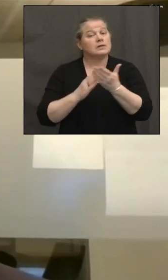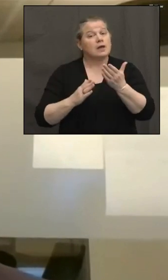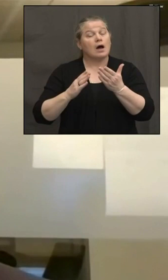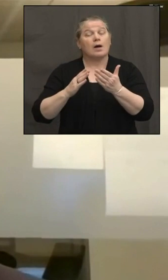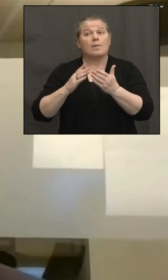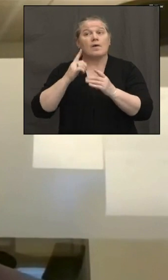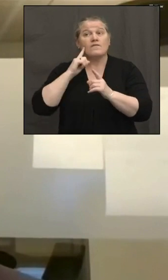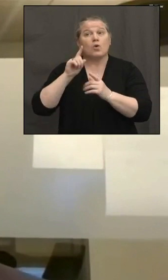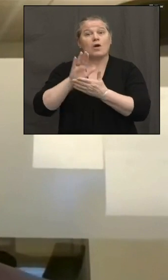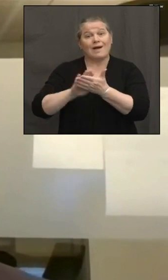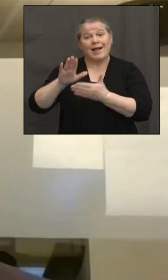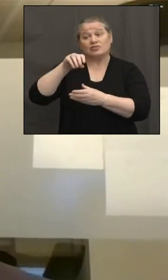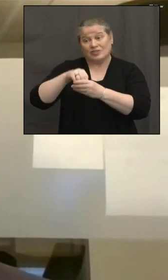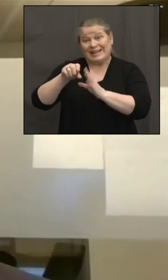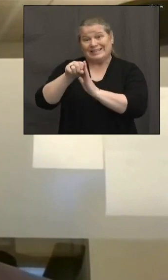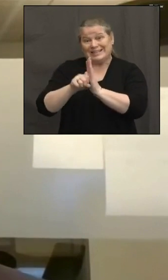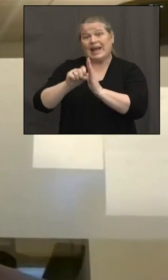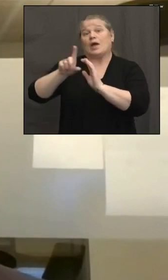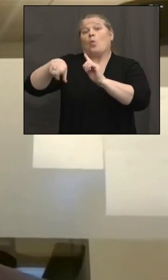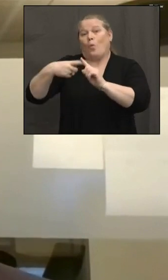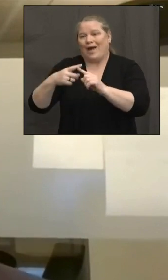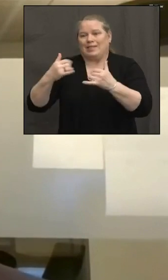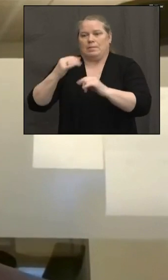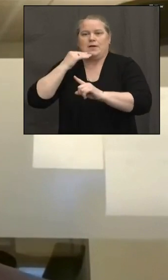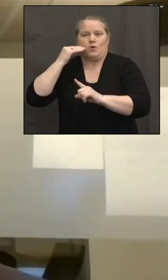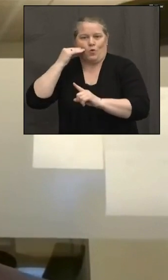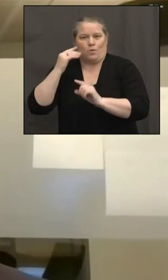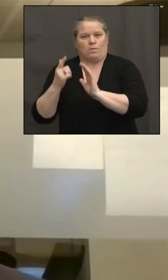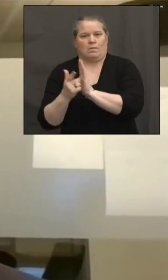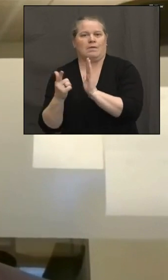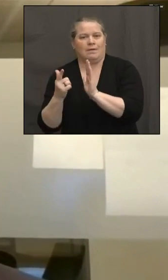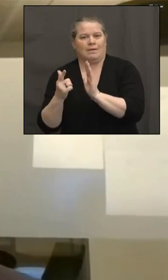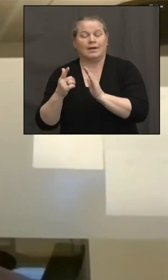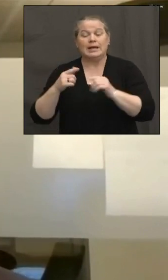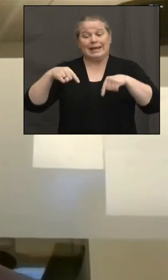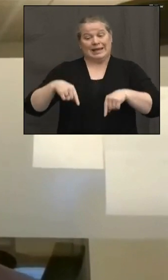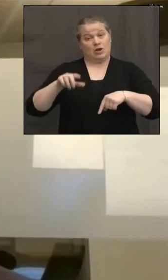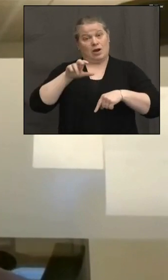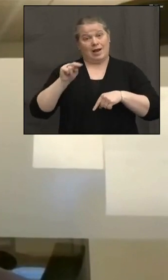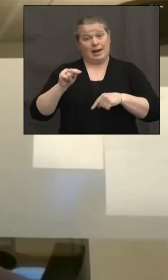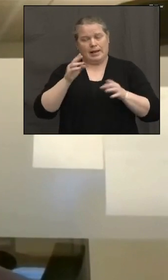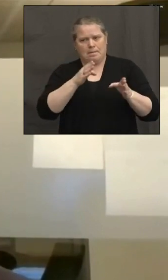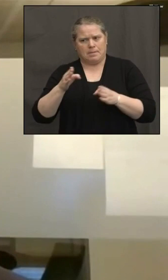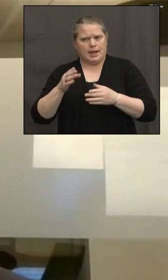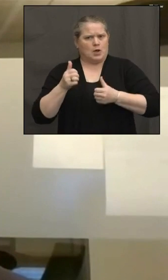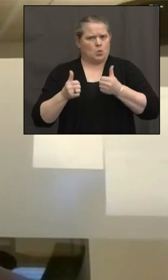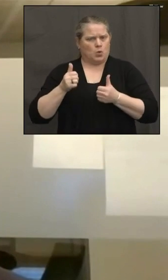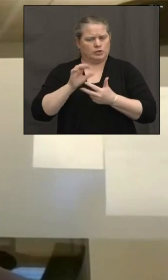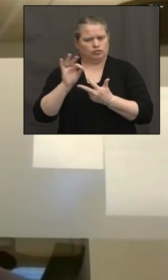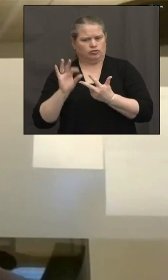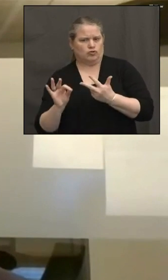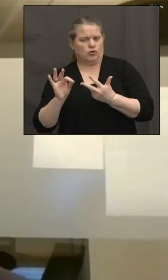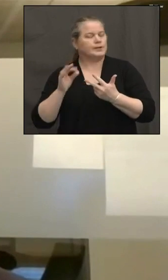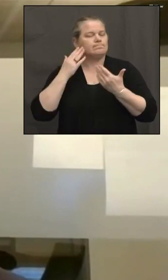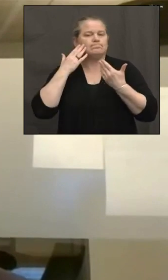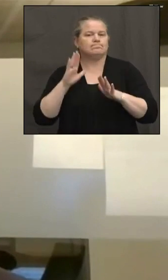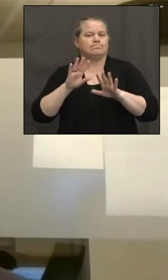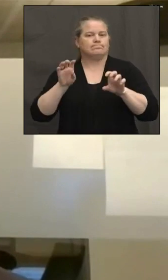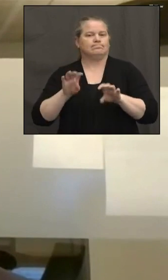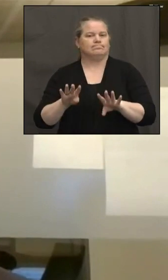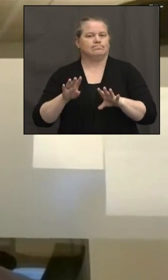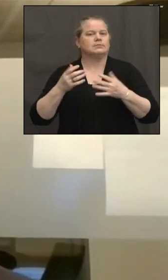their state when those teams are playing at home. We don't know yet exactly what we're going to do. That's going to be an open question for